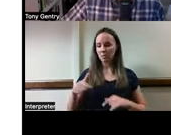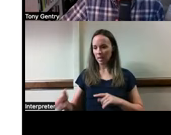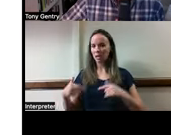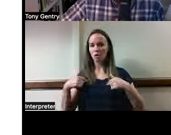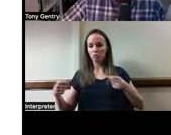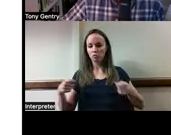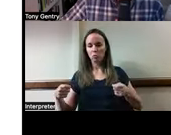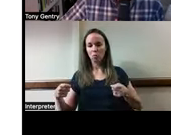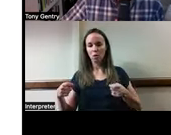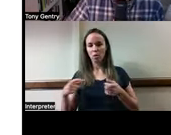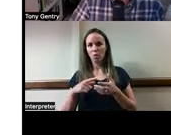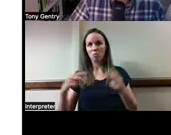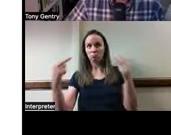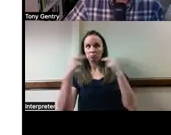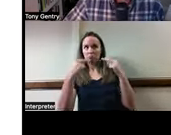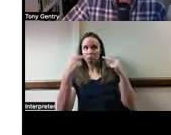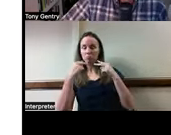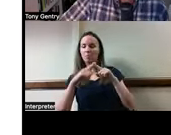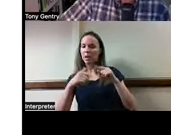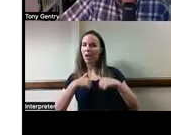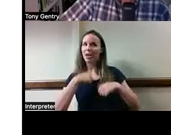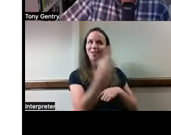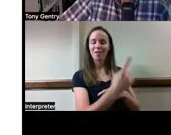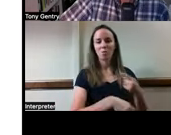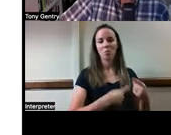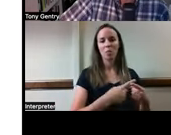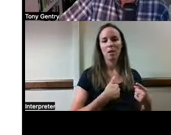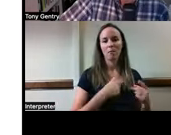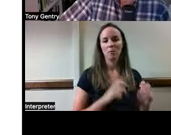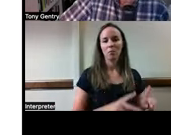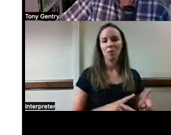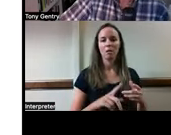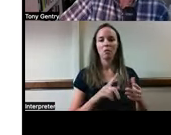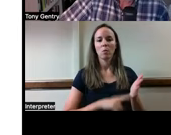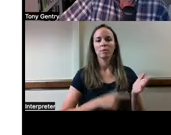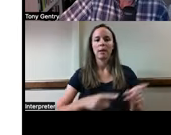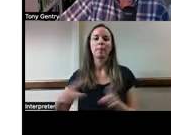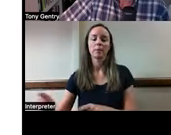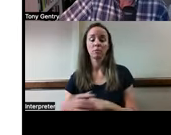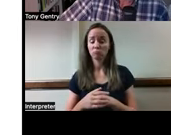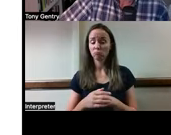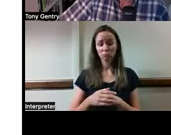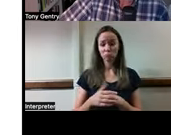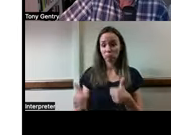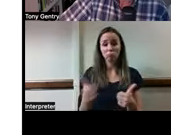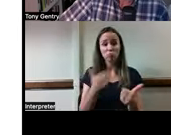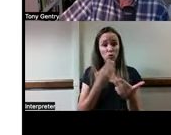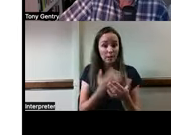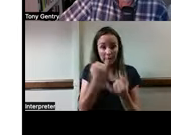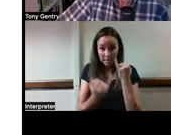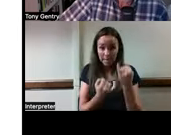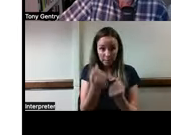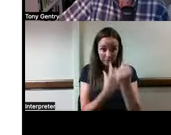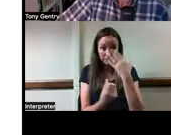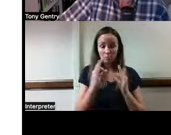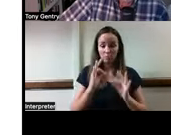whatever tracking is going on. So these are all really good ideas. And what I what I want to suggest as the next